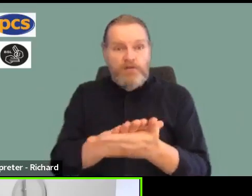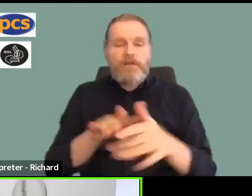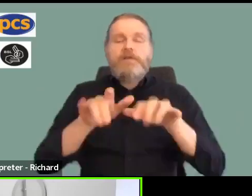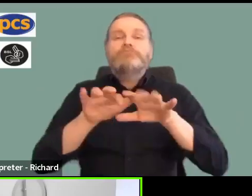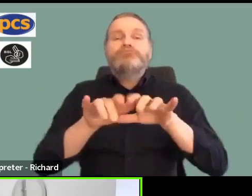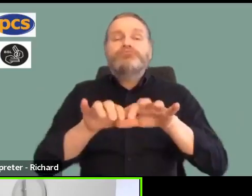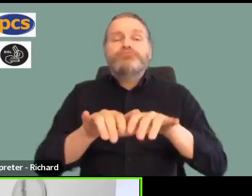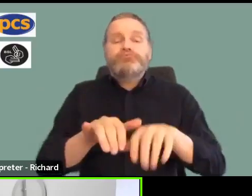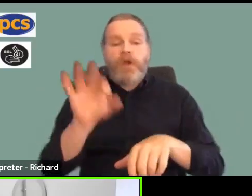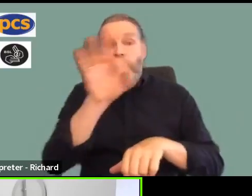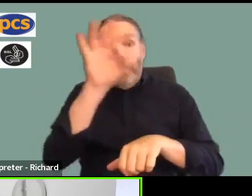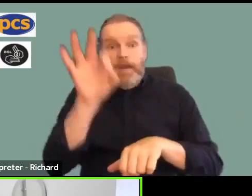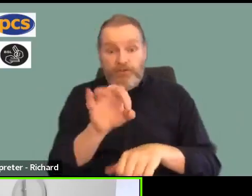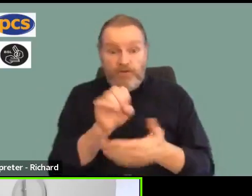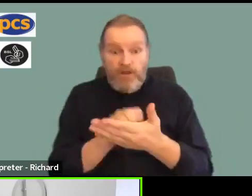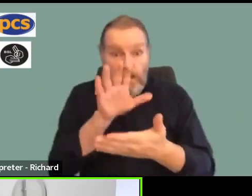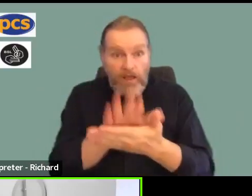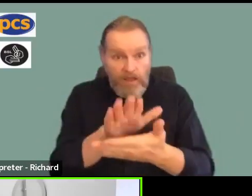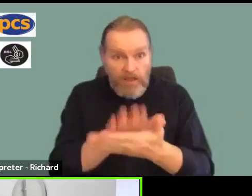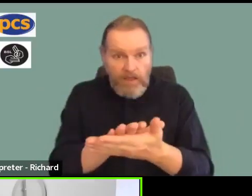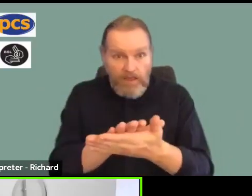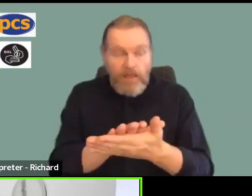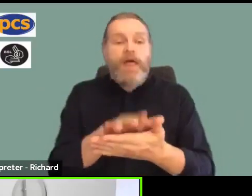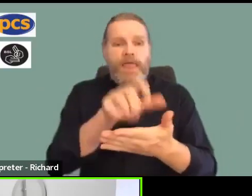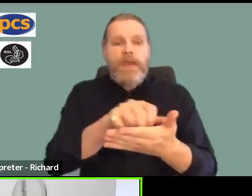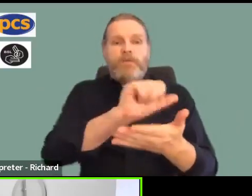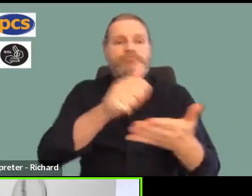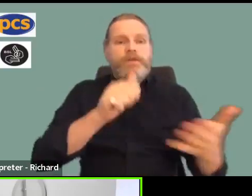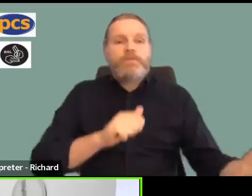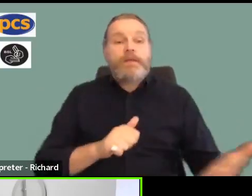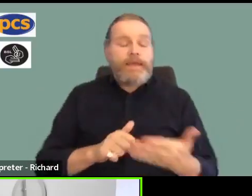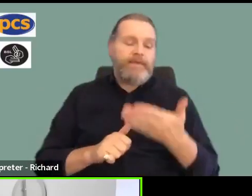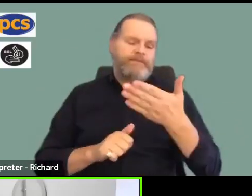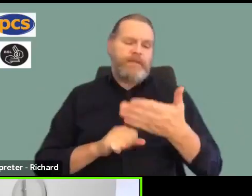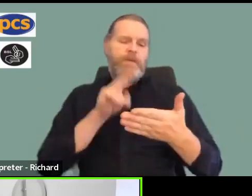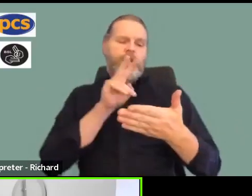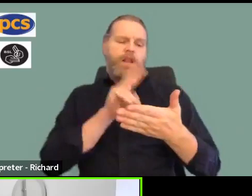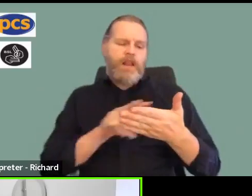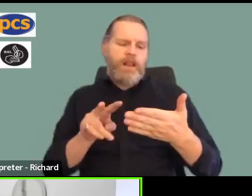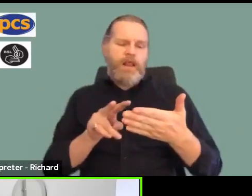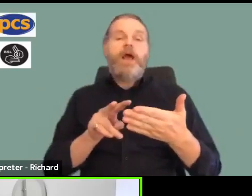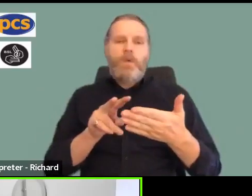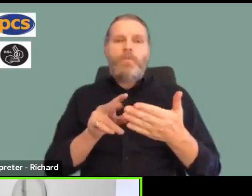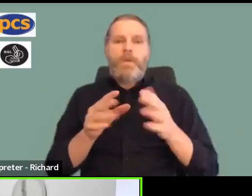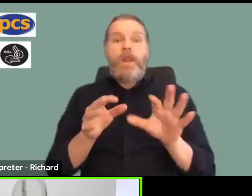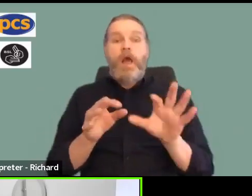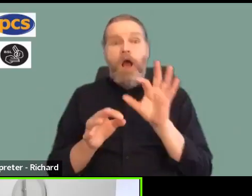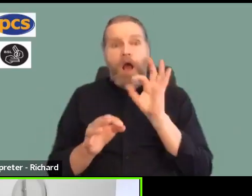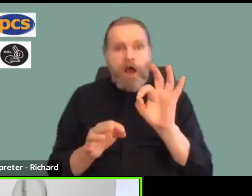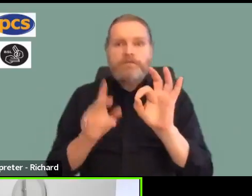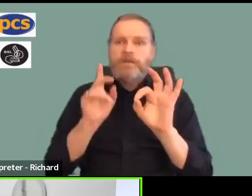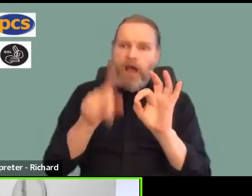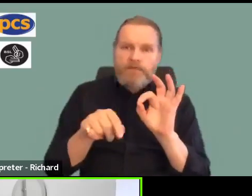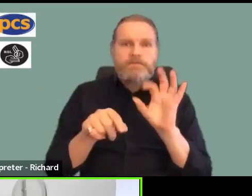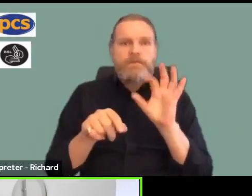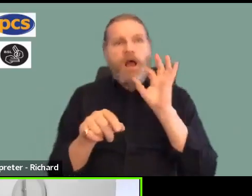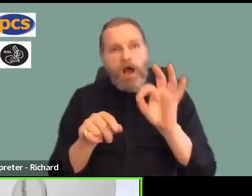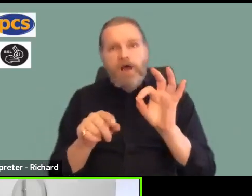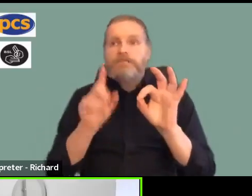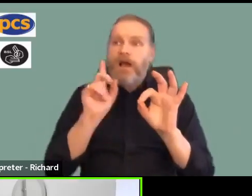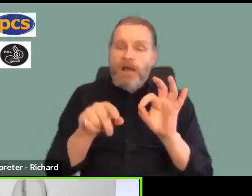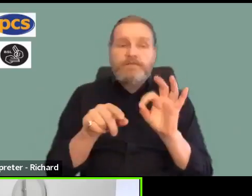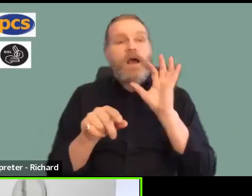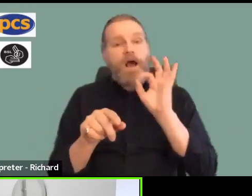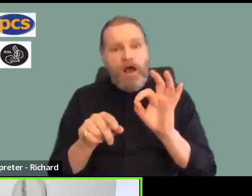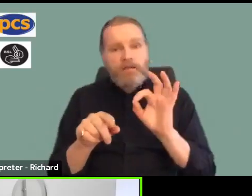admin will pass those messages to me and I'll make sure we get through as many questions and comments as we can. Just a reminder,